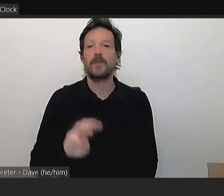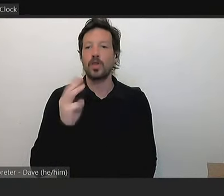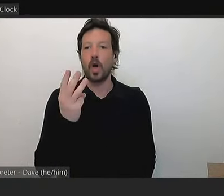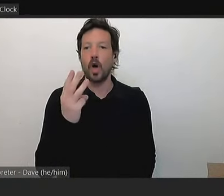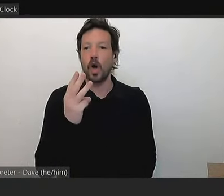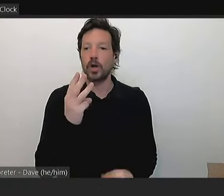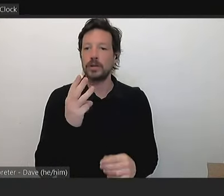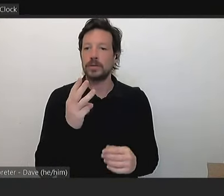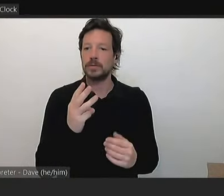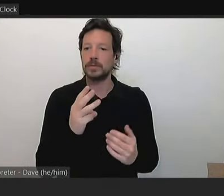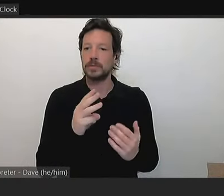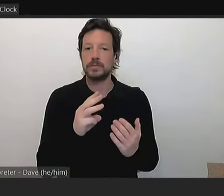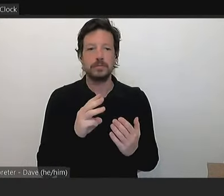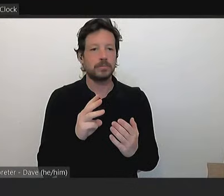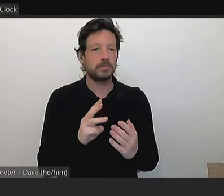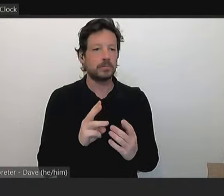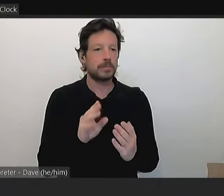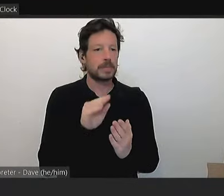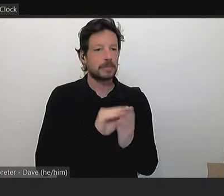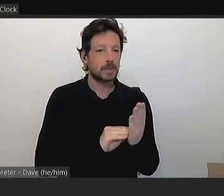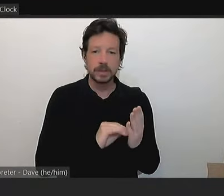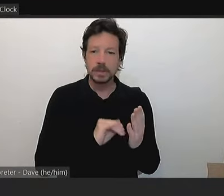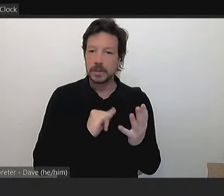have Silvana. Are you there?